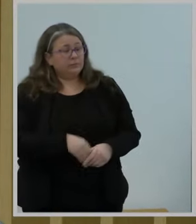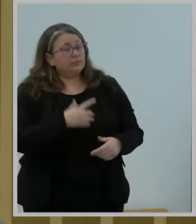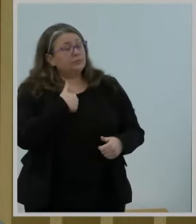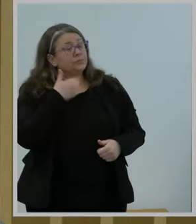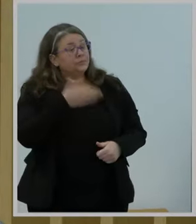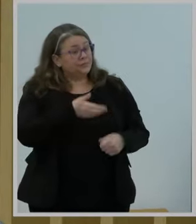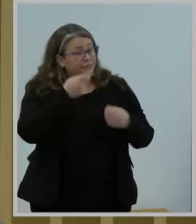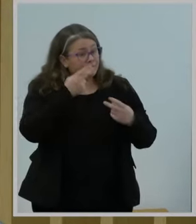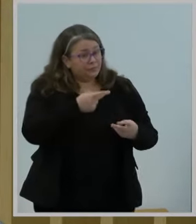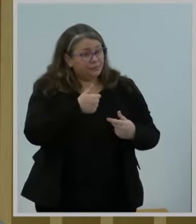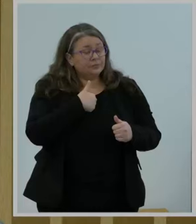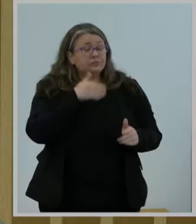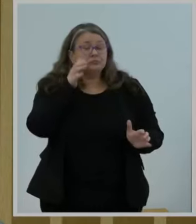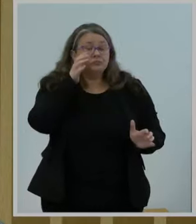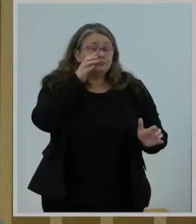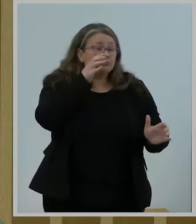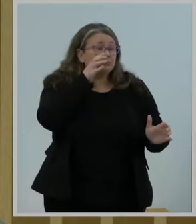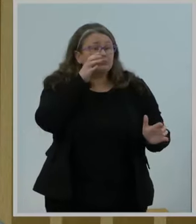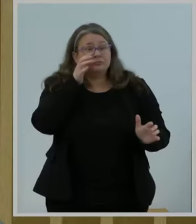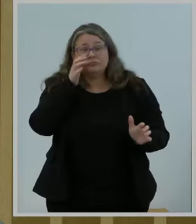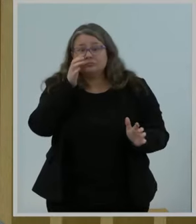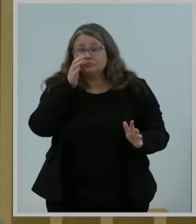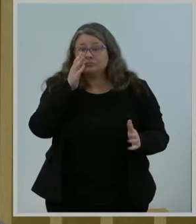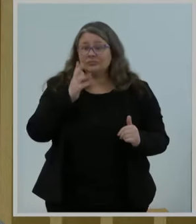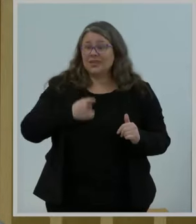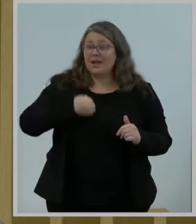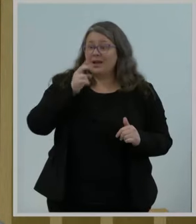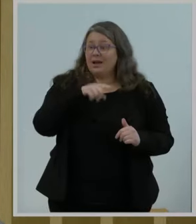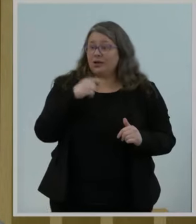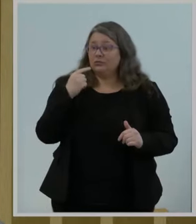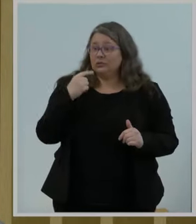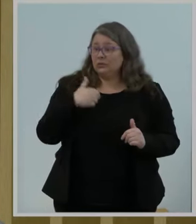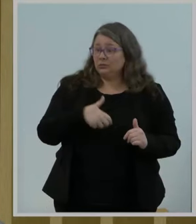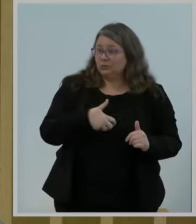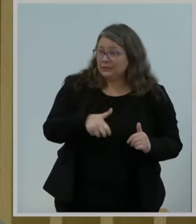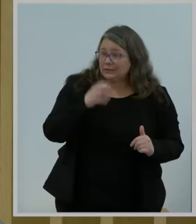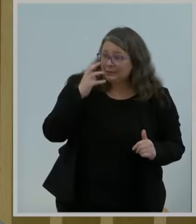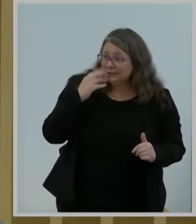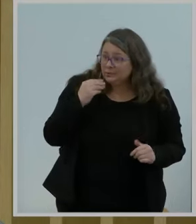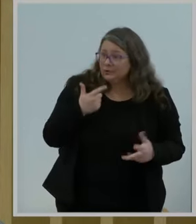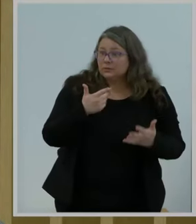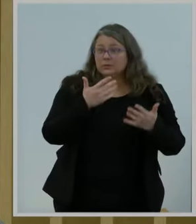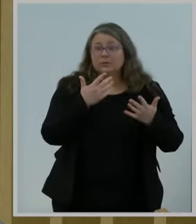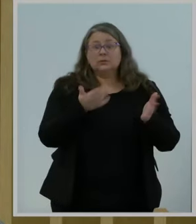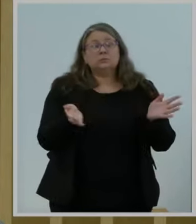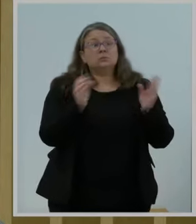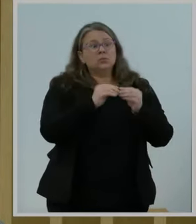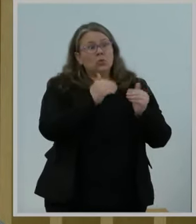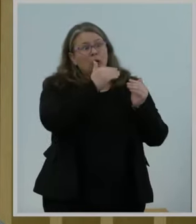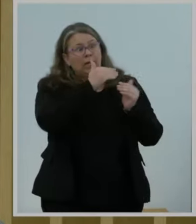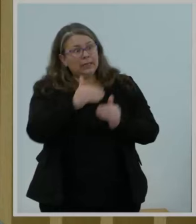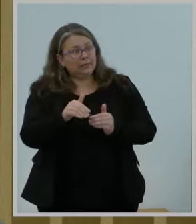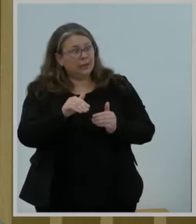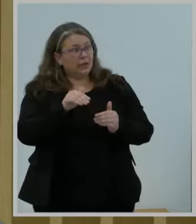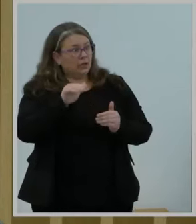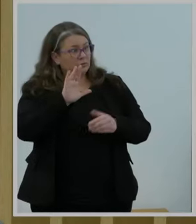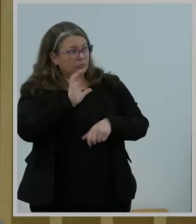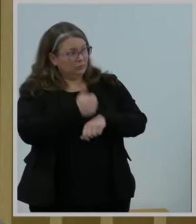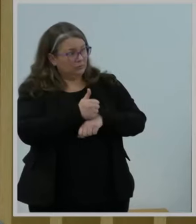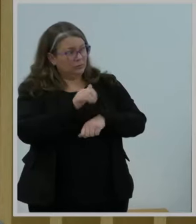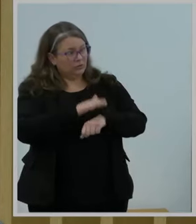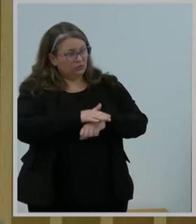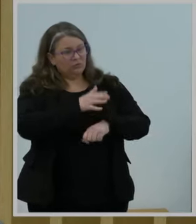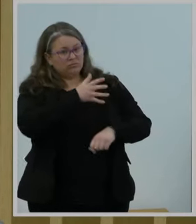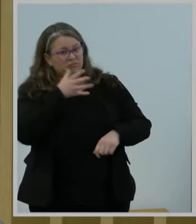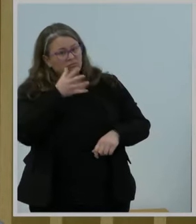communities due to limited maternal care support, highlighting the need for innovative health care in underserved regions.